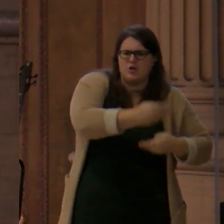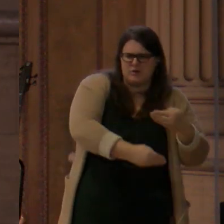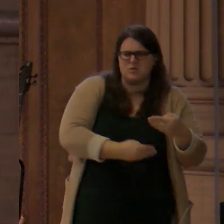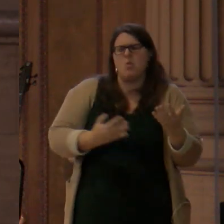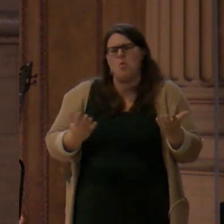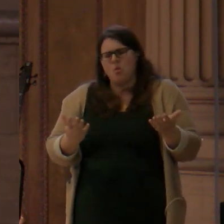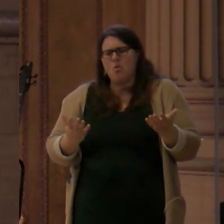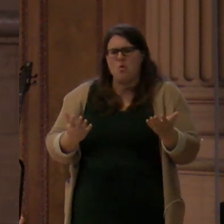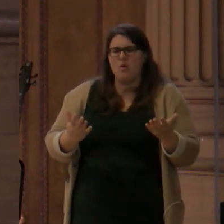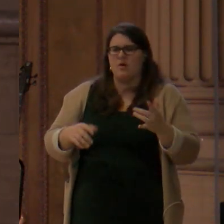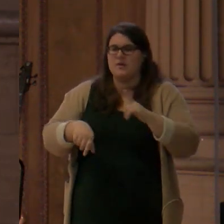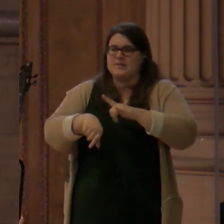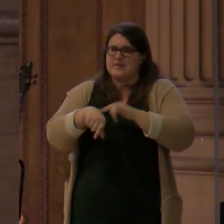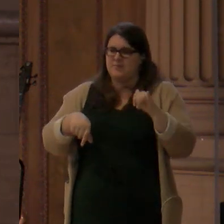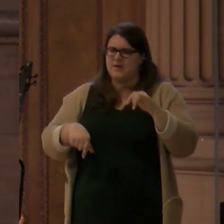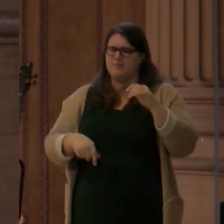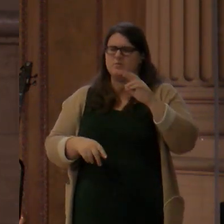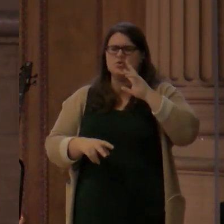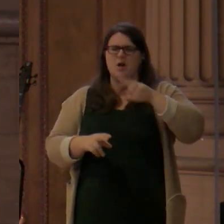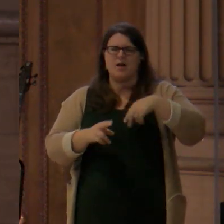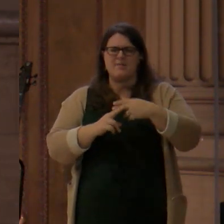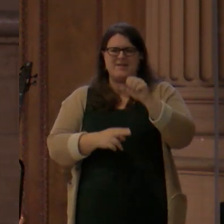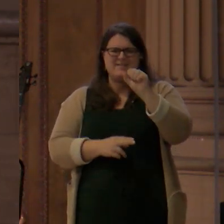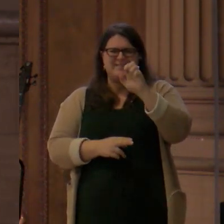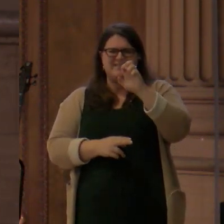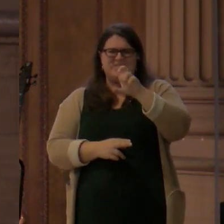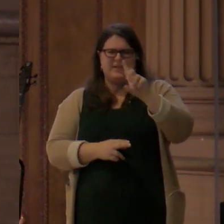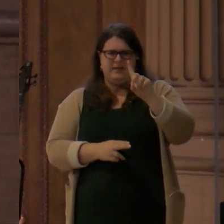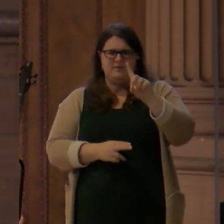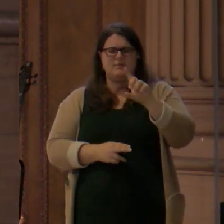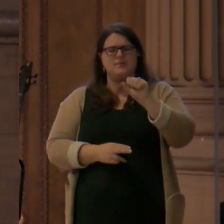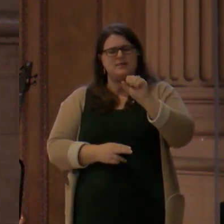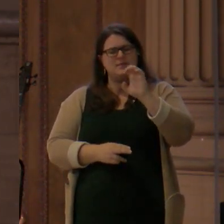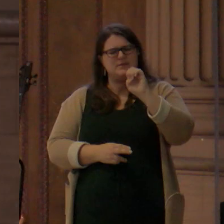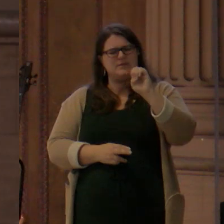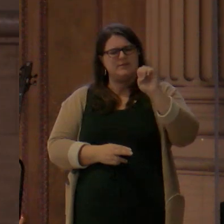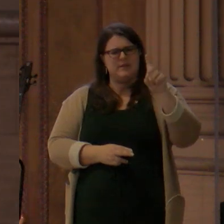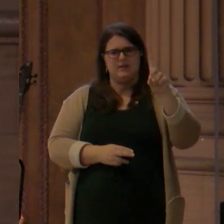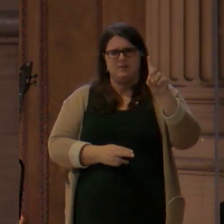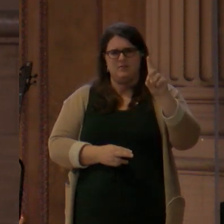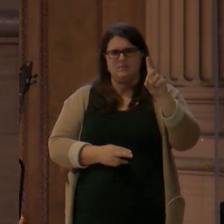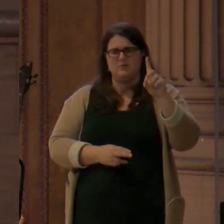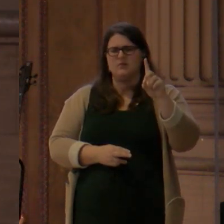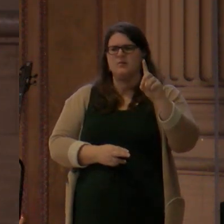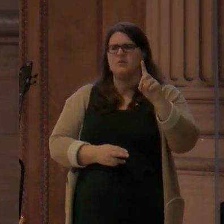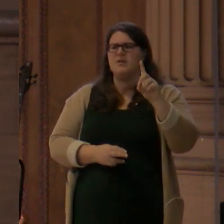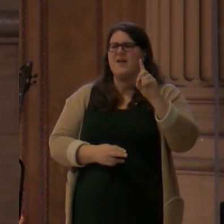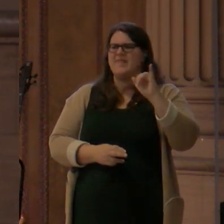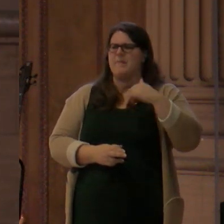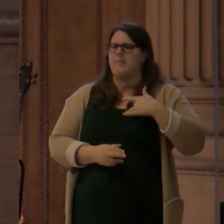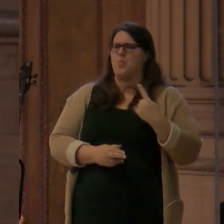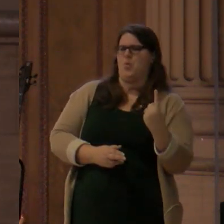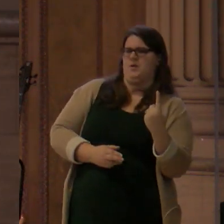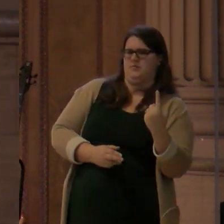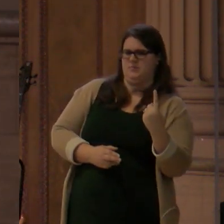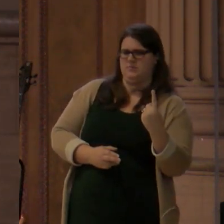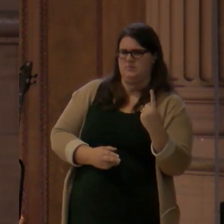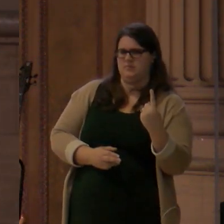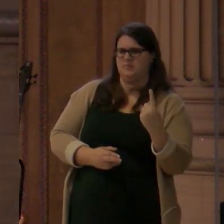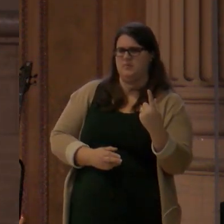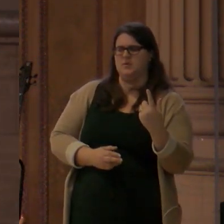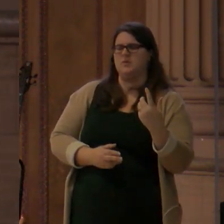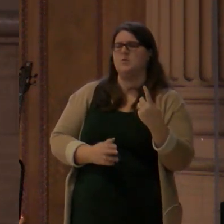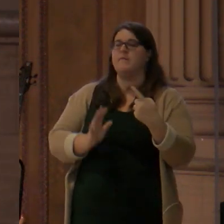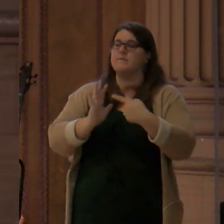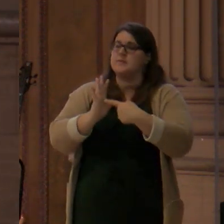Bible, especially here in Genesis. And so, for example, later on, we get this promise that God makes to a man named Abraham, or